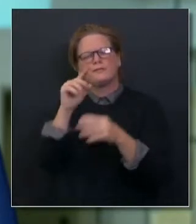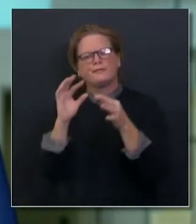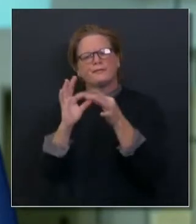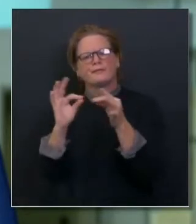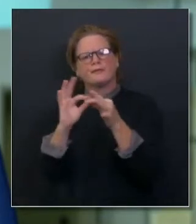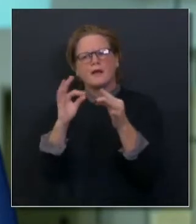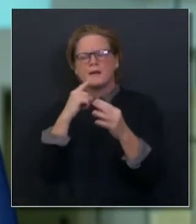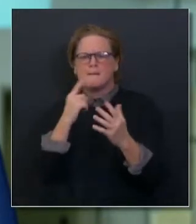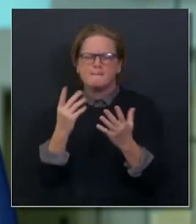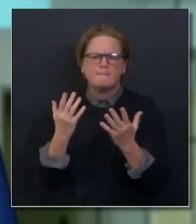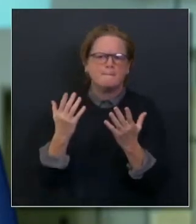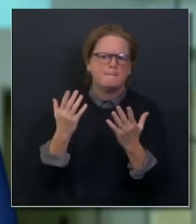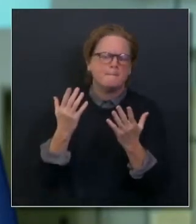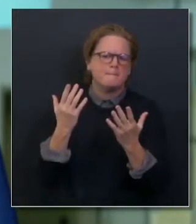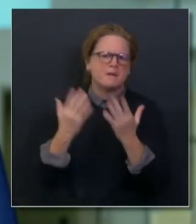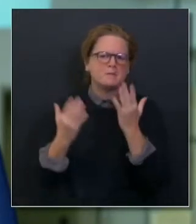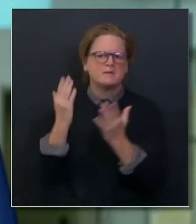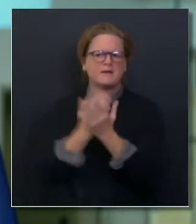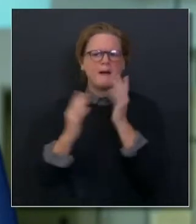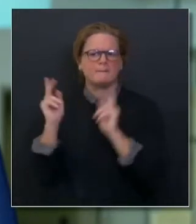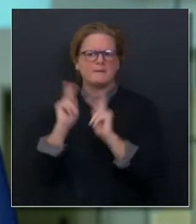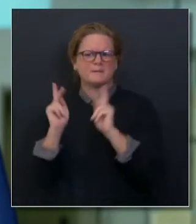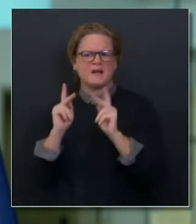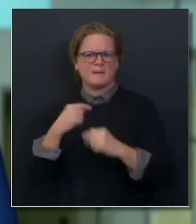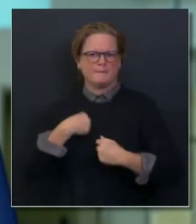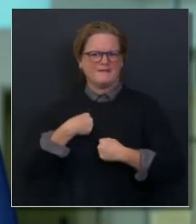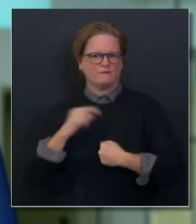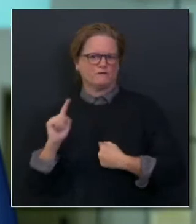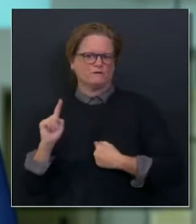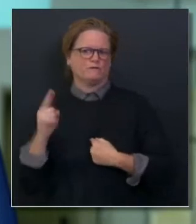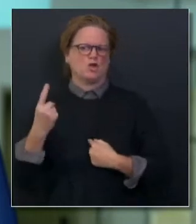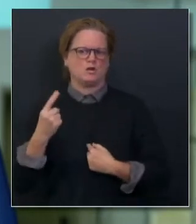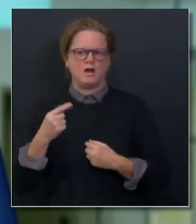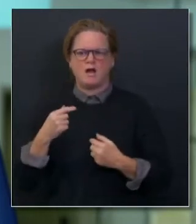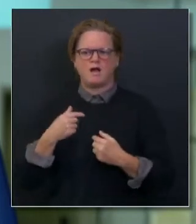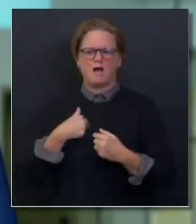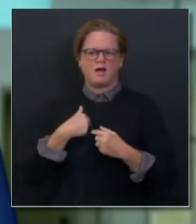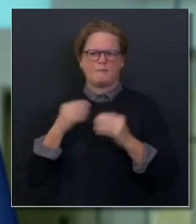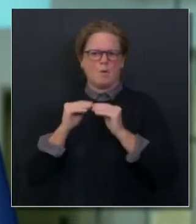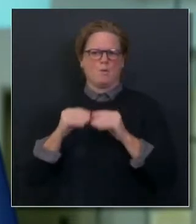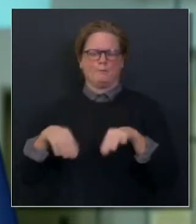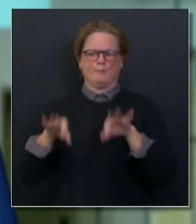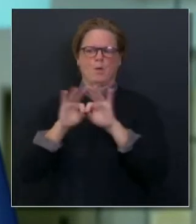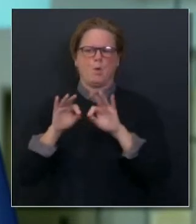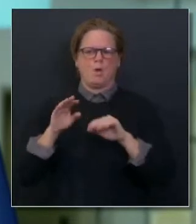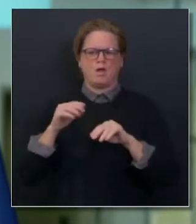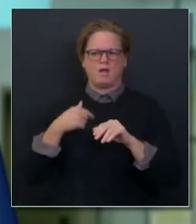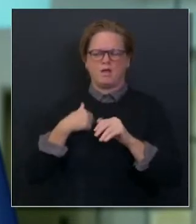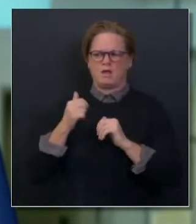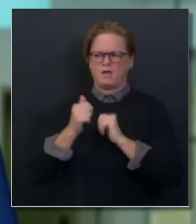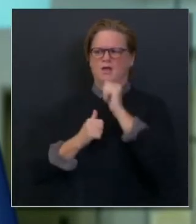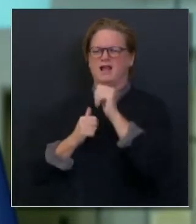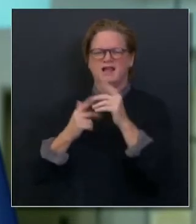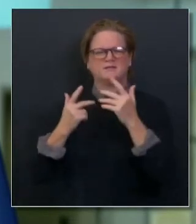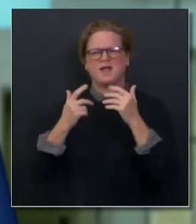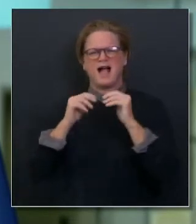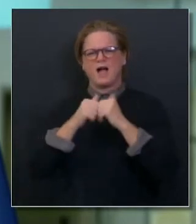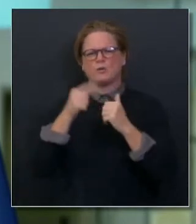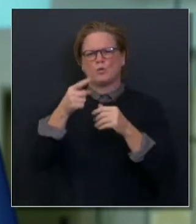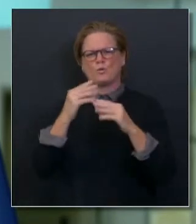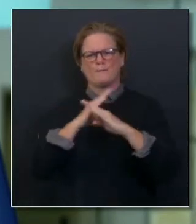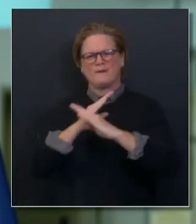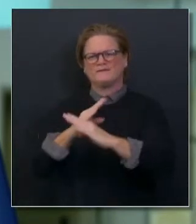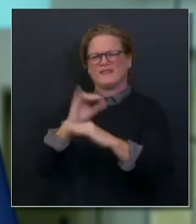deserving folks. How exactly are you going to do that? Yeah. Well, people means that aren't otherwise at risk and